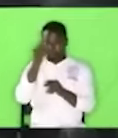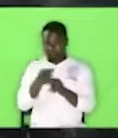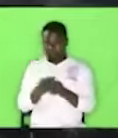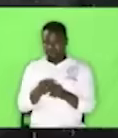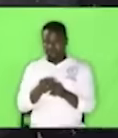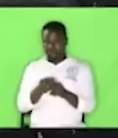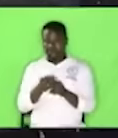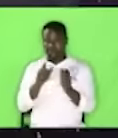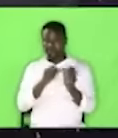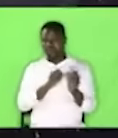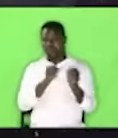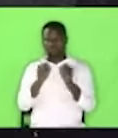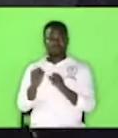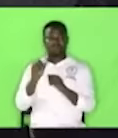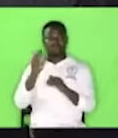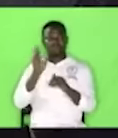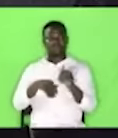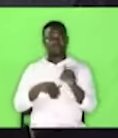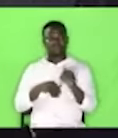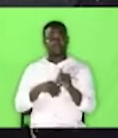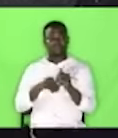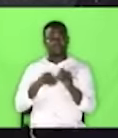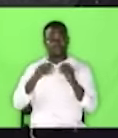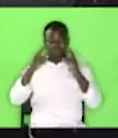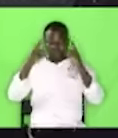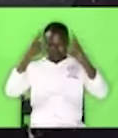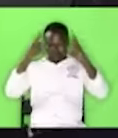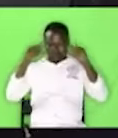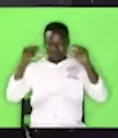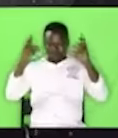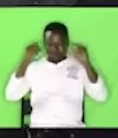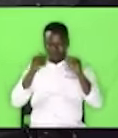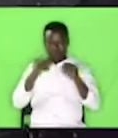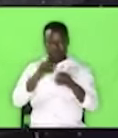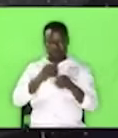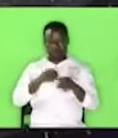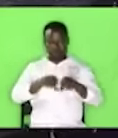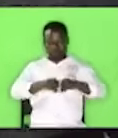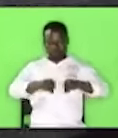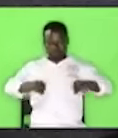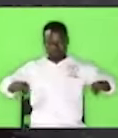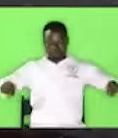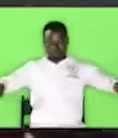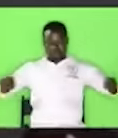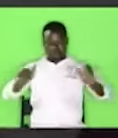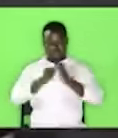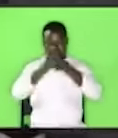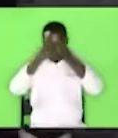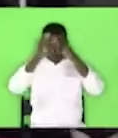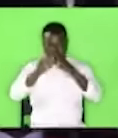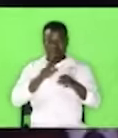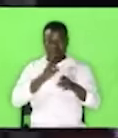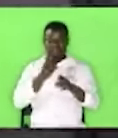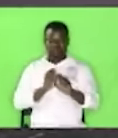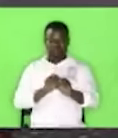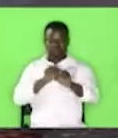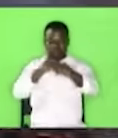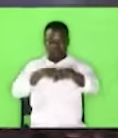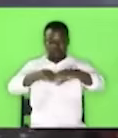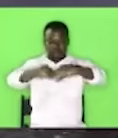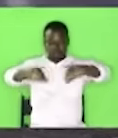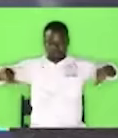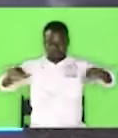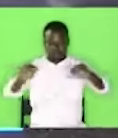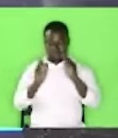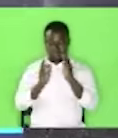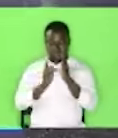more powerful than the rod of Moses that parted the rest into the name of Jesus is much